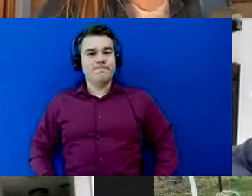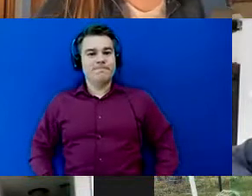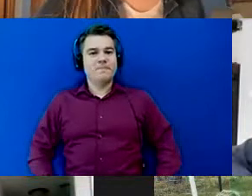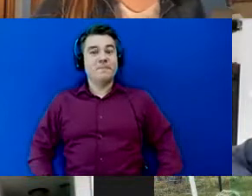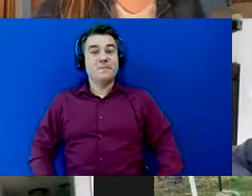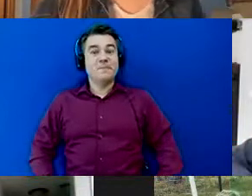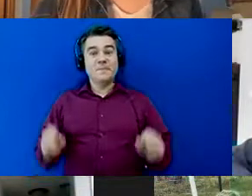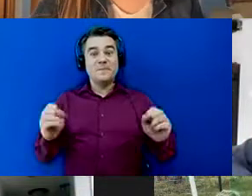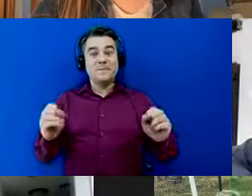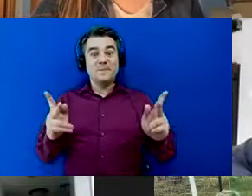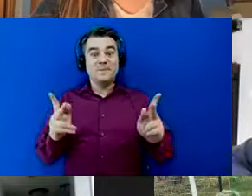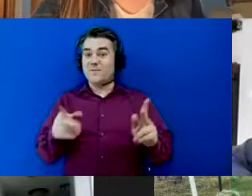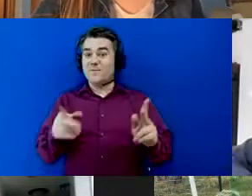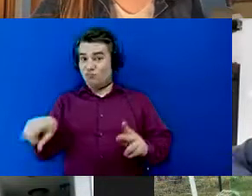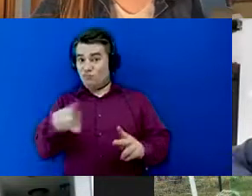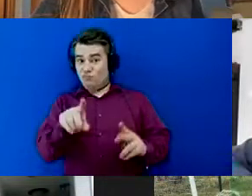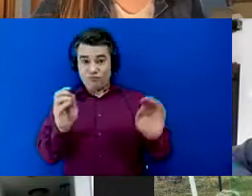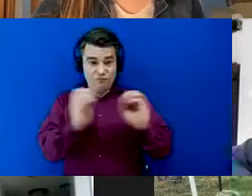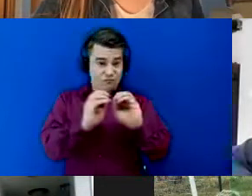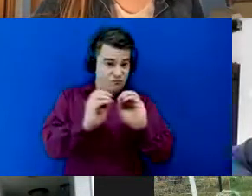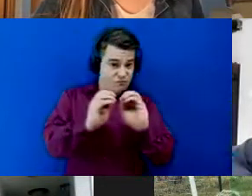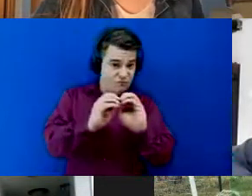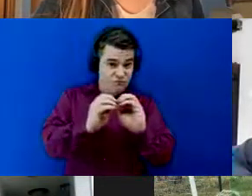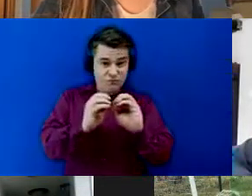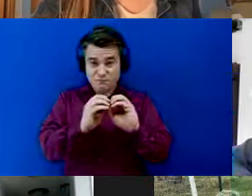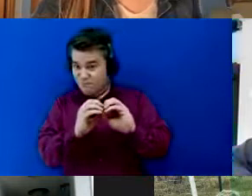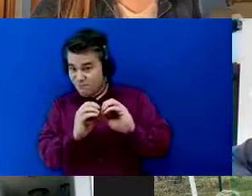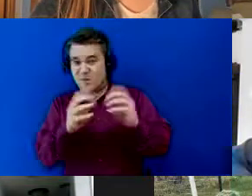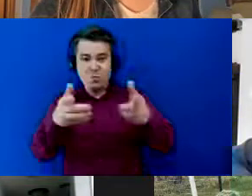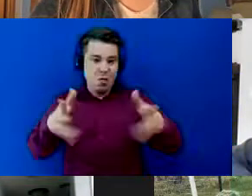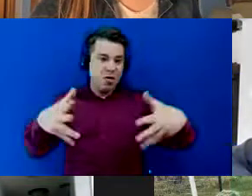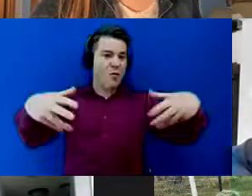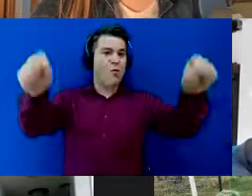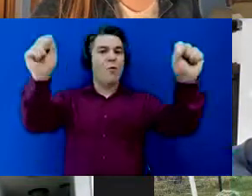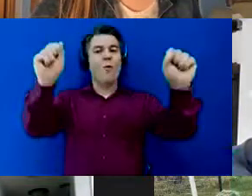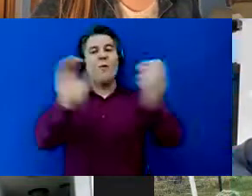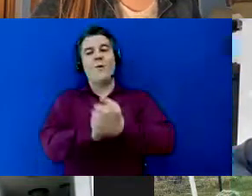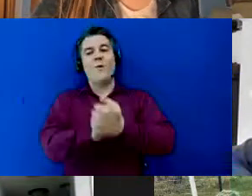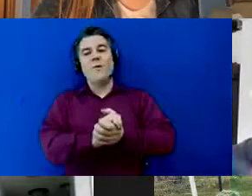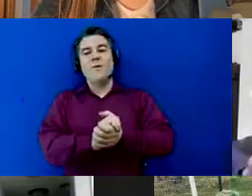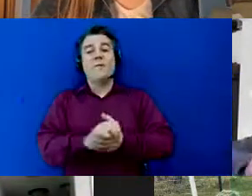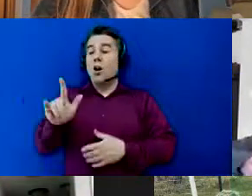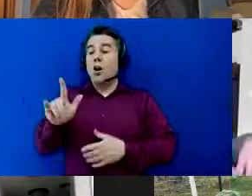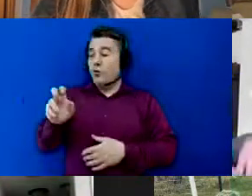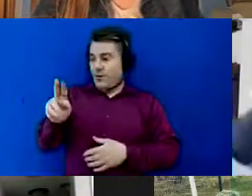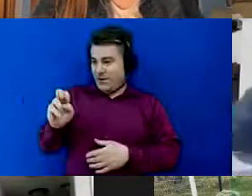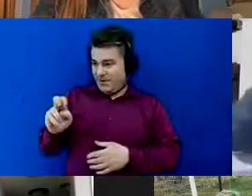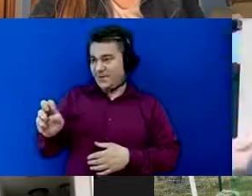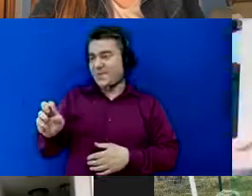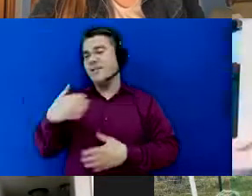okay well if you guys don't have any more questions for me i will let you go laureen thank you again for sharing